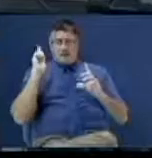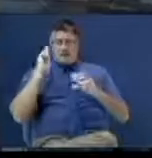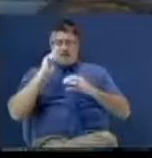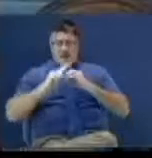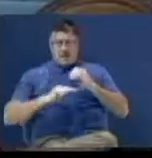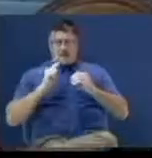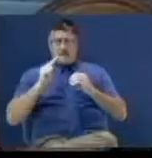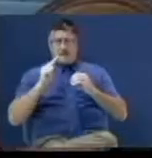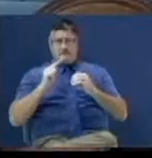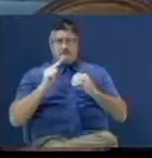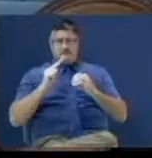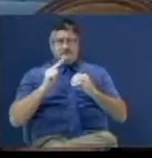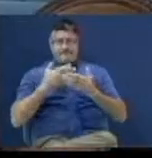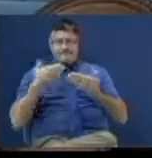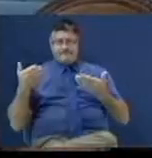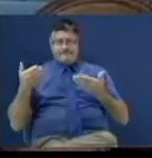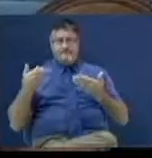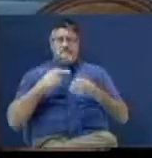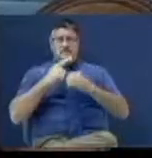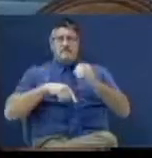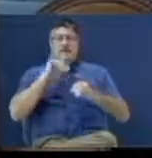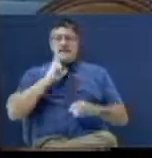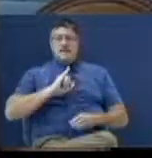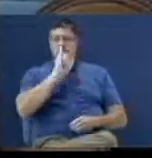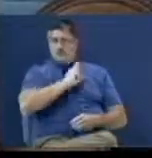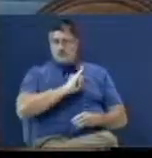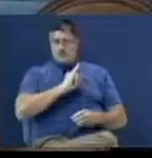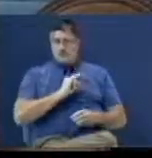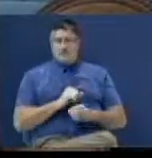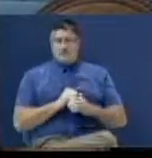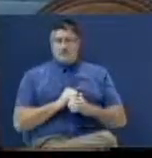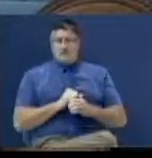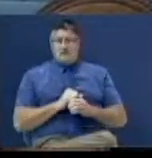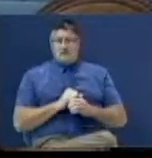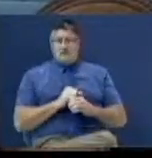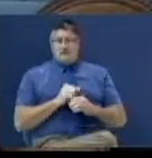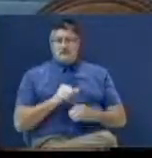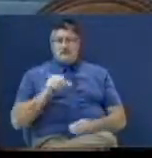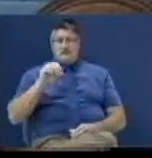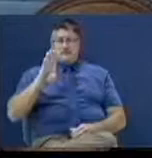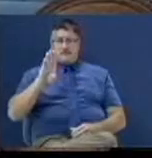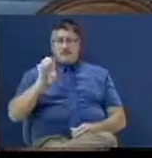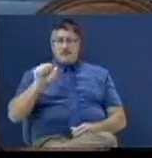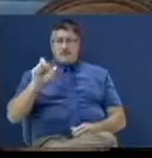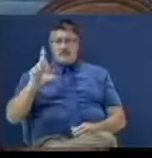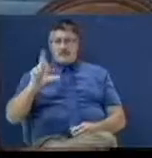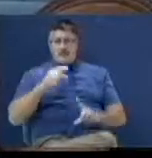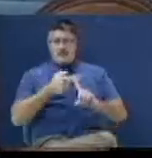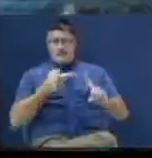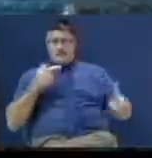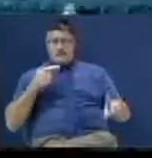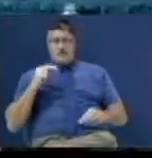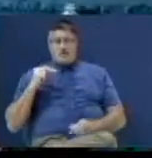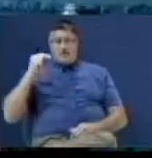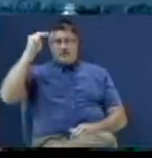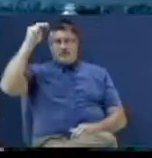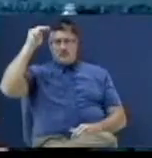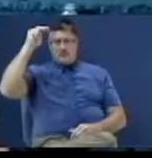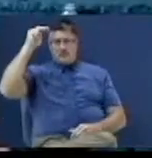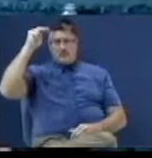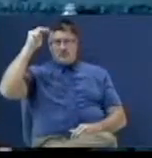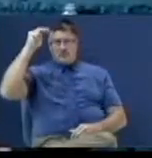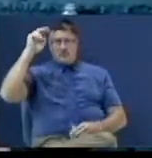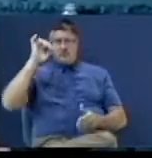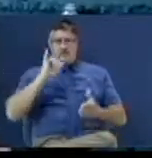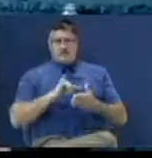about Israel. And it's about the bear from the north that snubbies these nodes up